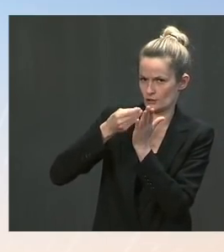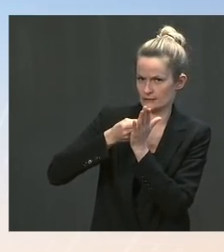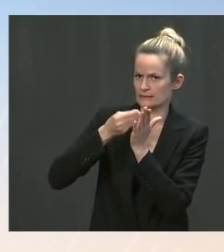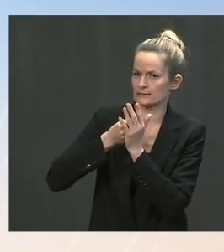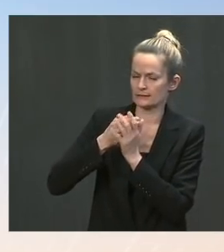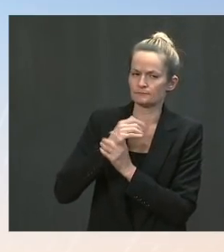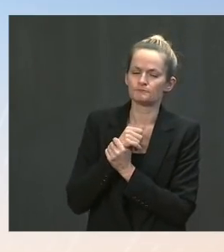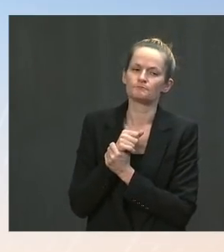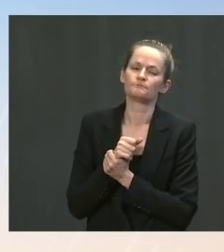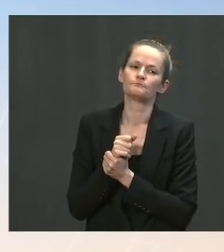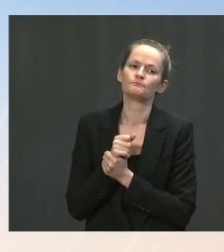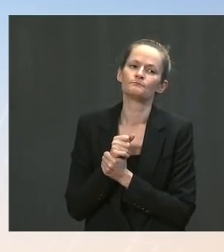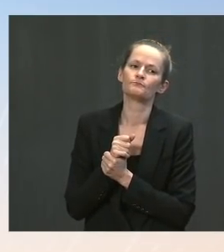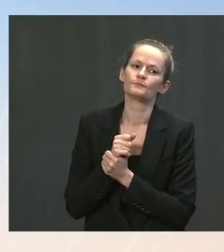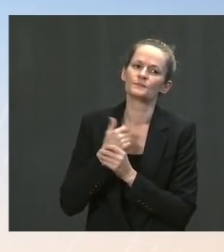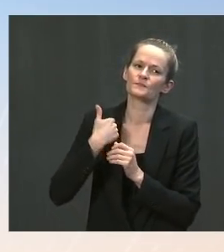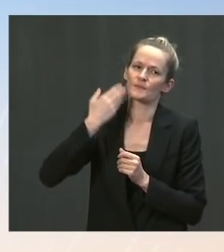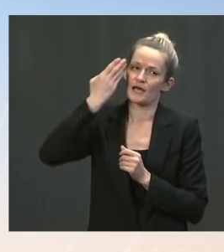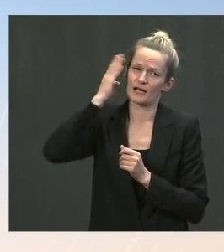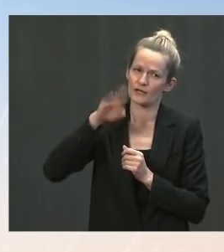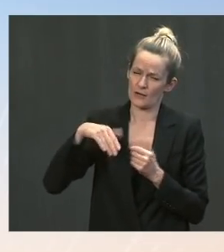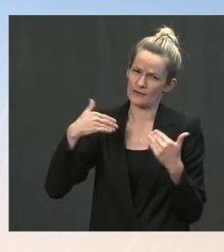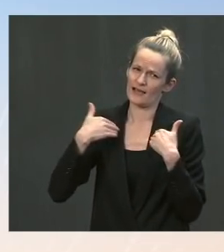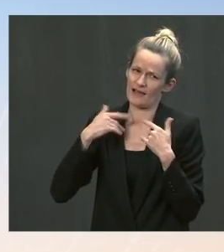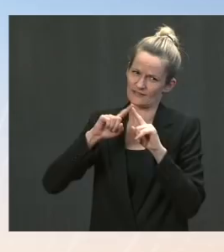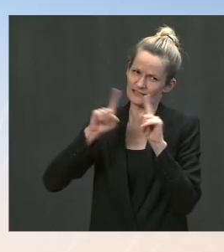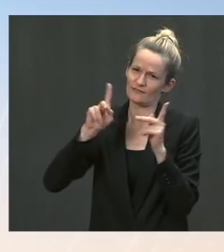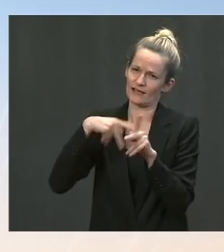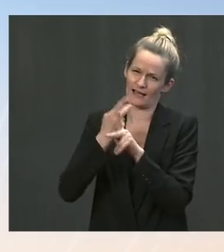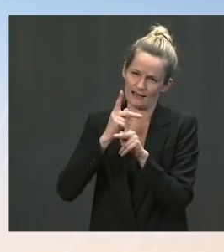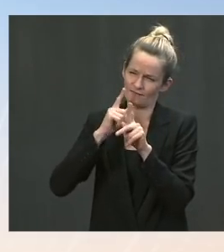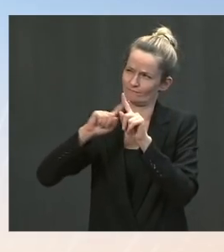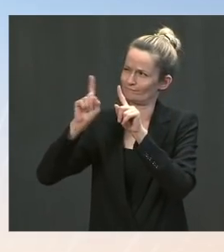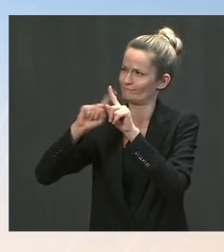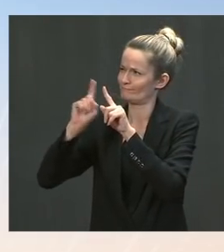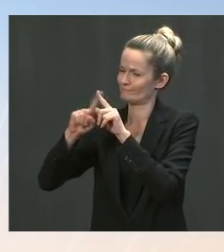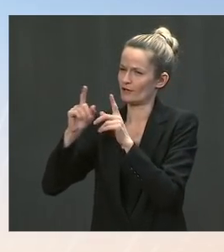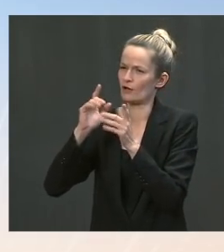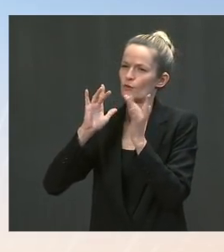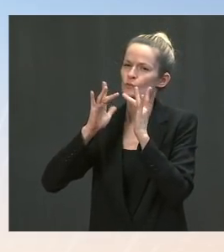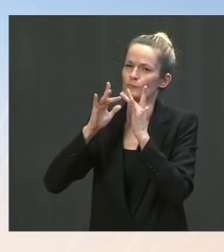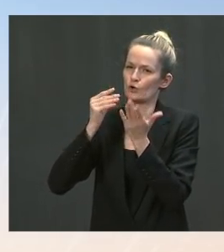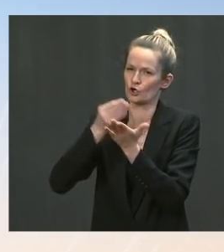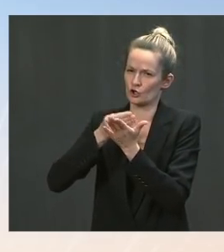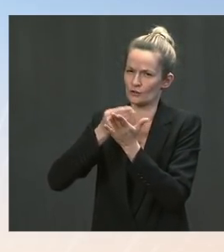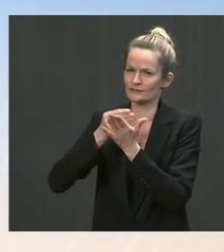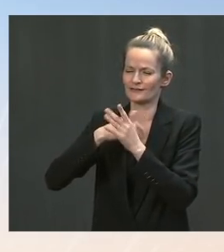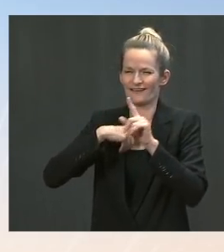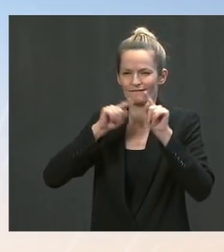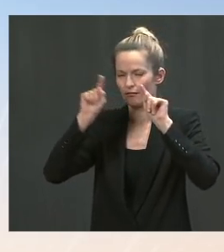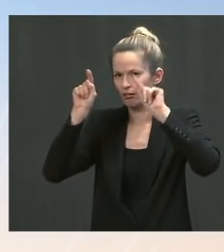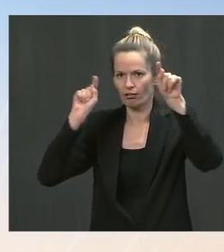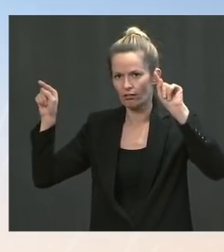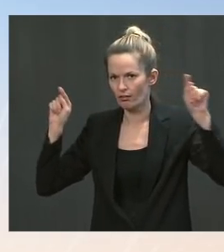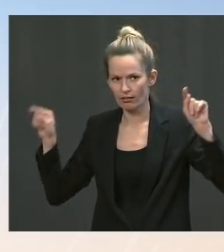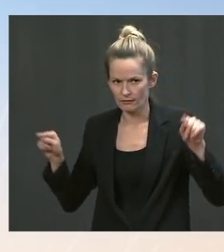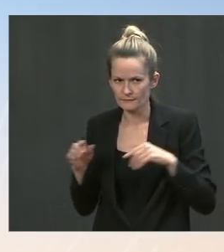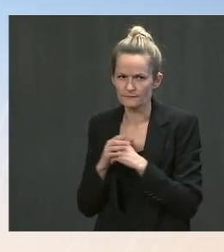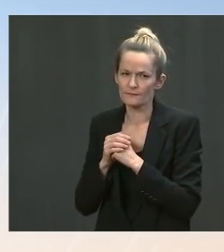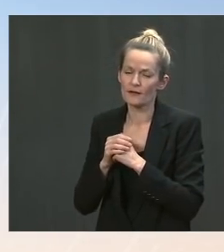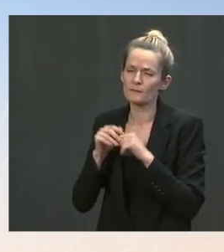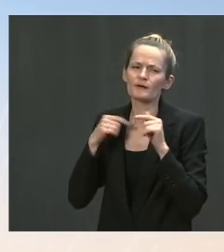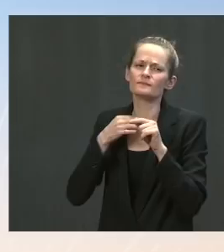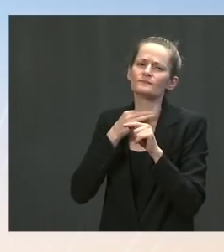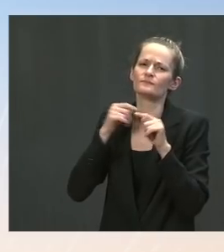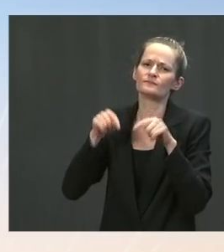cryptocurrencies. Could you maybe address that? And if it came down to it, would the administration be willing to accept the widened amendment to